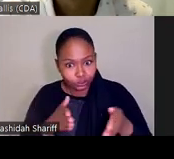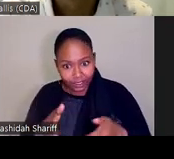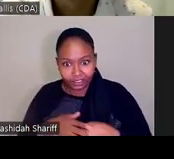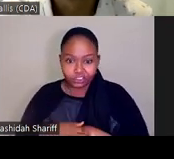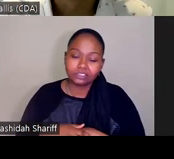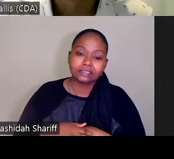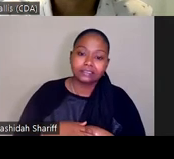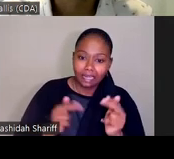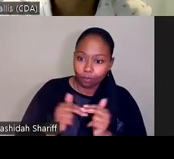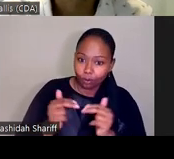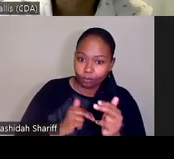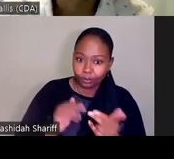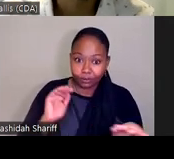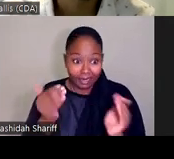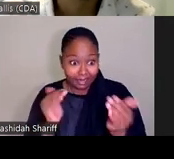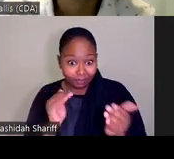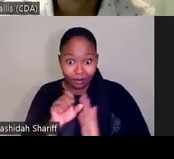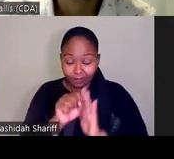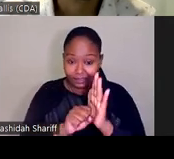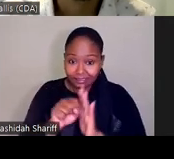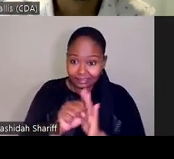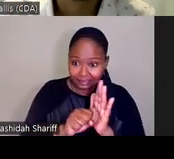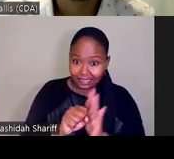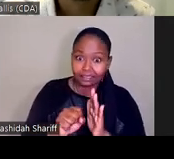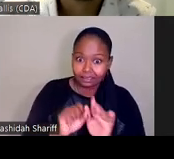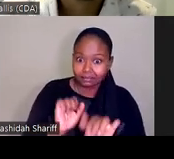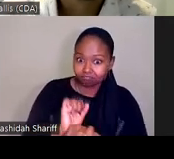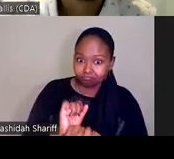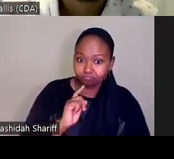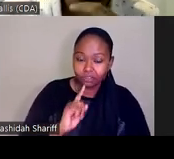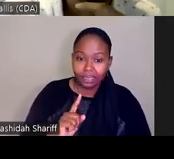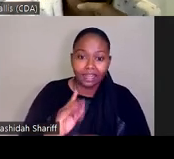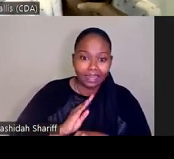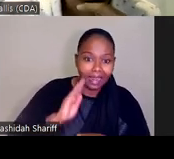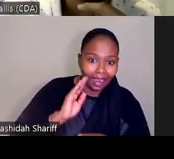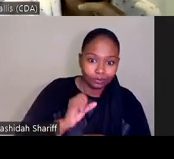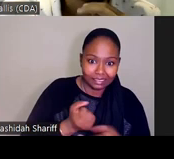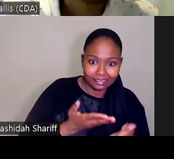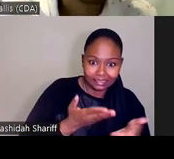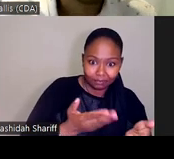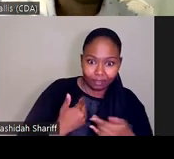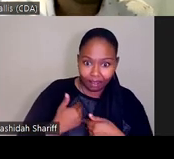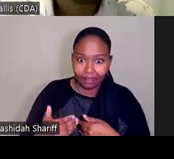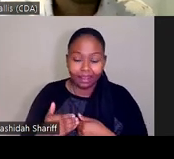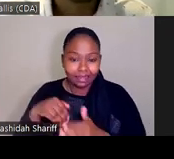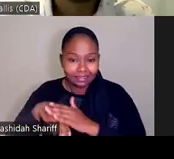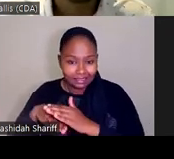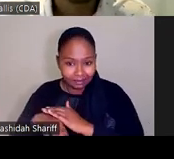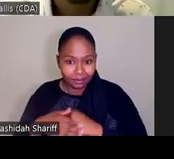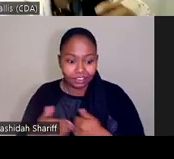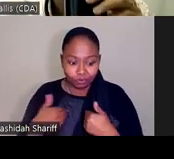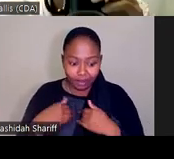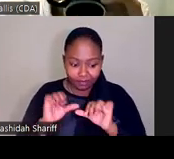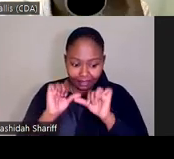compare how the state's performing from a racial equity perspective, for example, on housing supply versus behavioral health accessibility. And so having that consistent